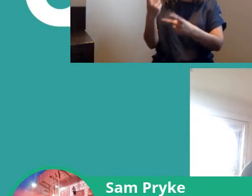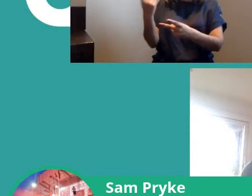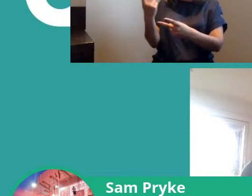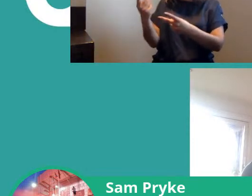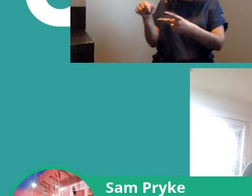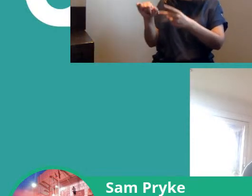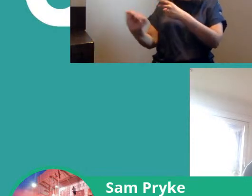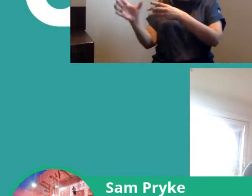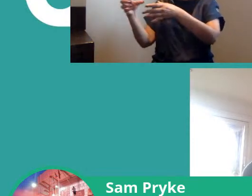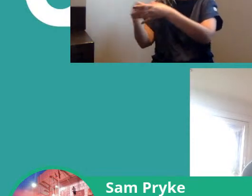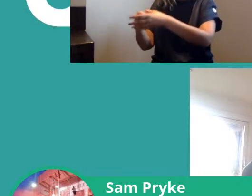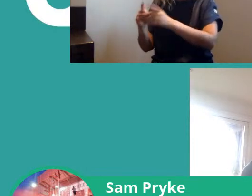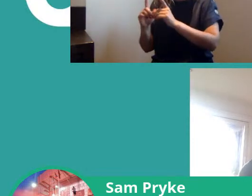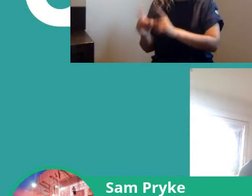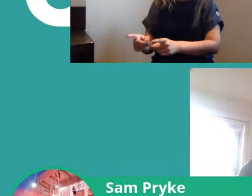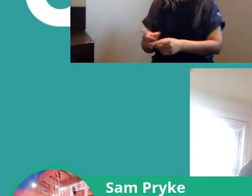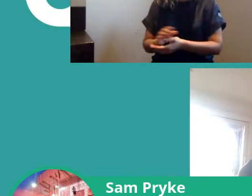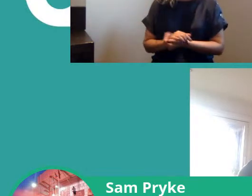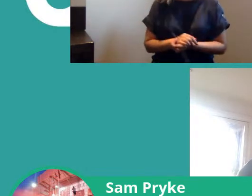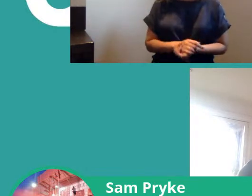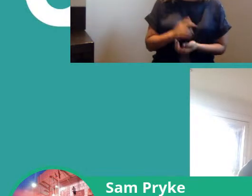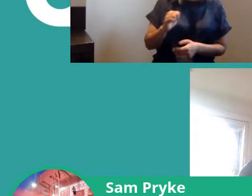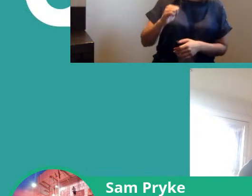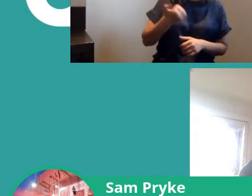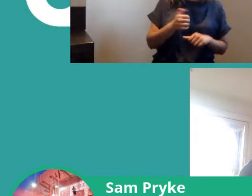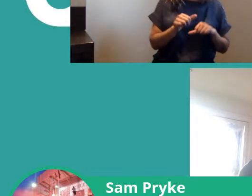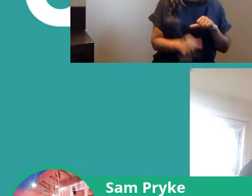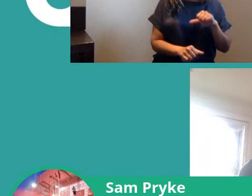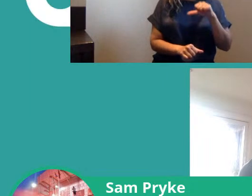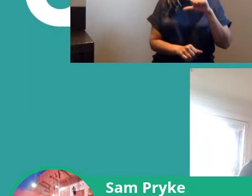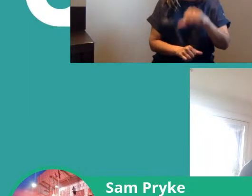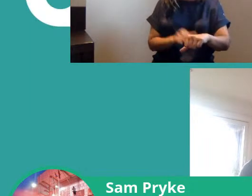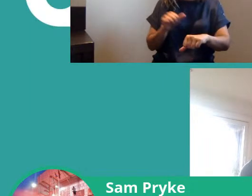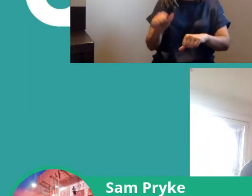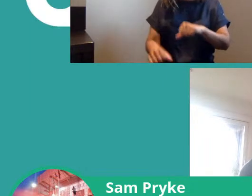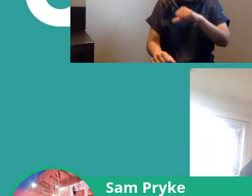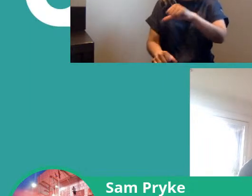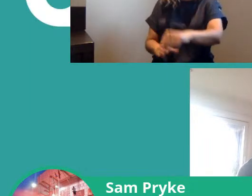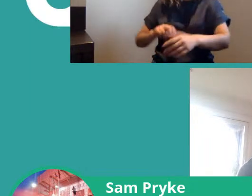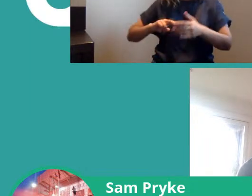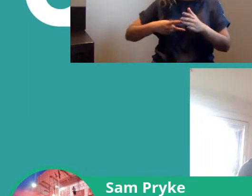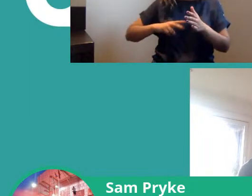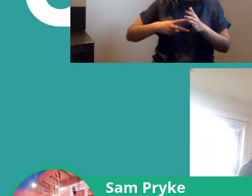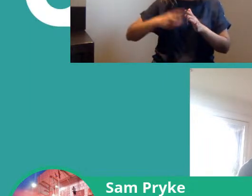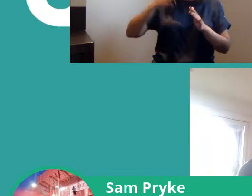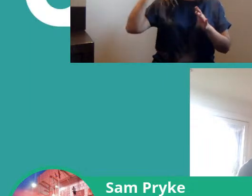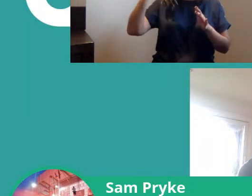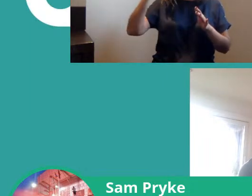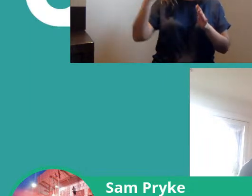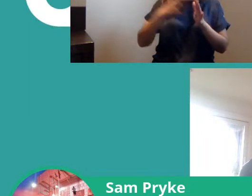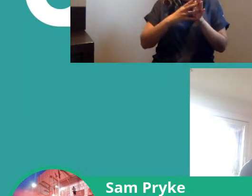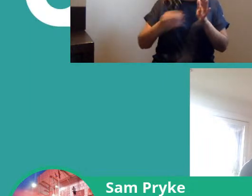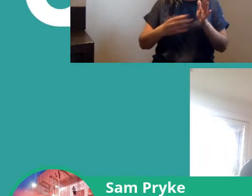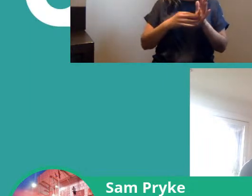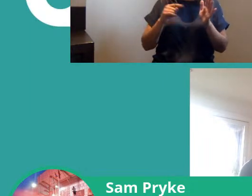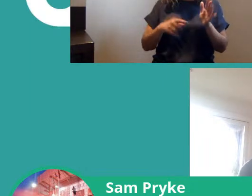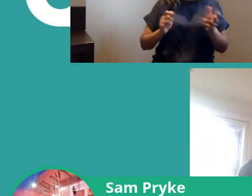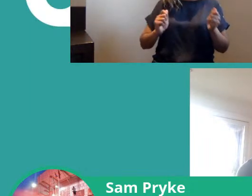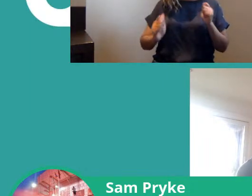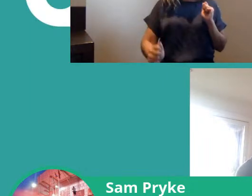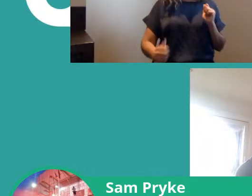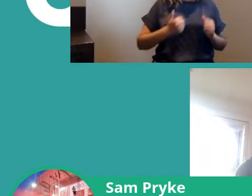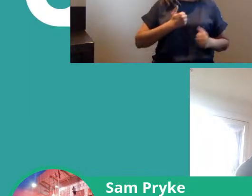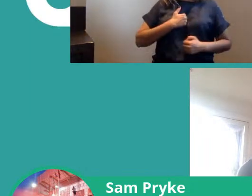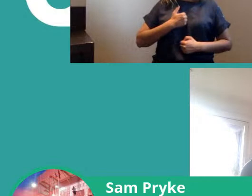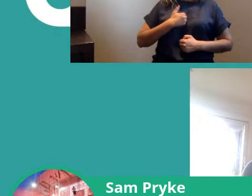and actually just that six-step organizing conversation uh model has completely changed um the way that I